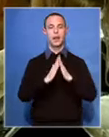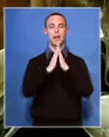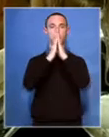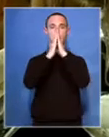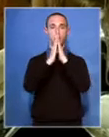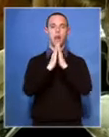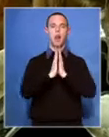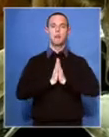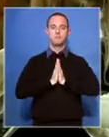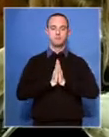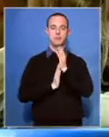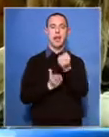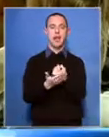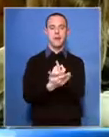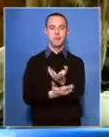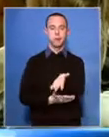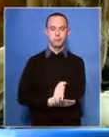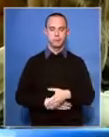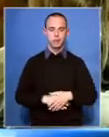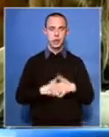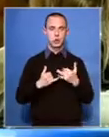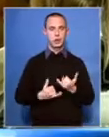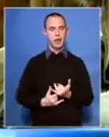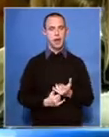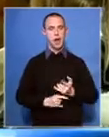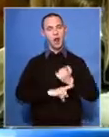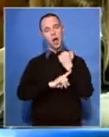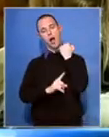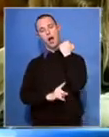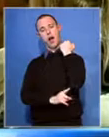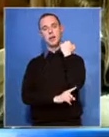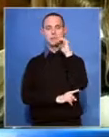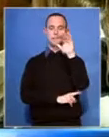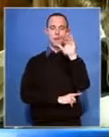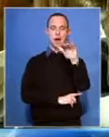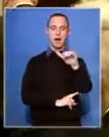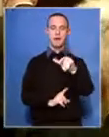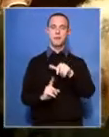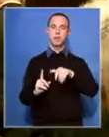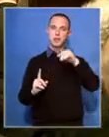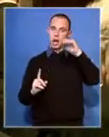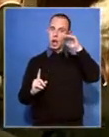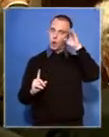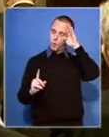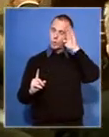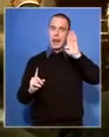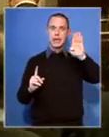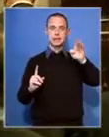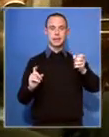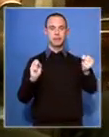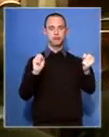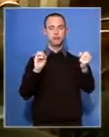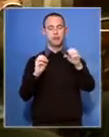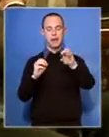A last farewell from a grief-stricken IFP leader, Mangosuto Boutelesi, MPs,